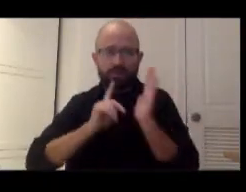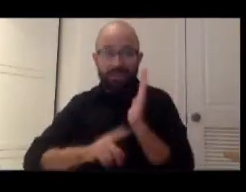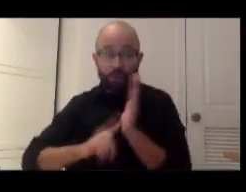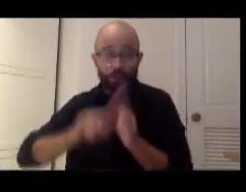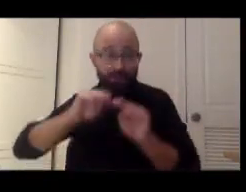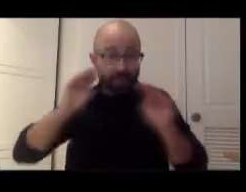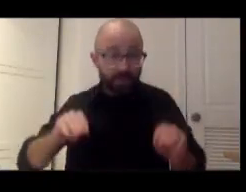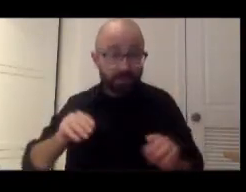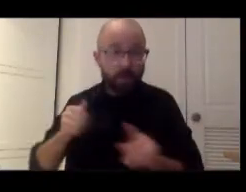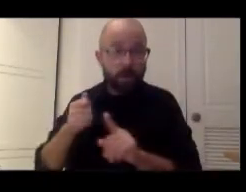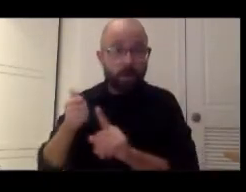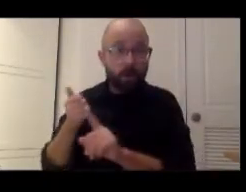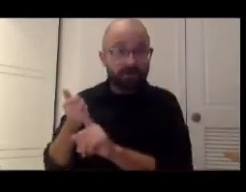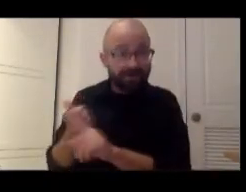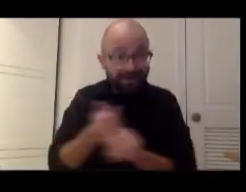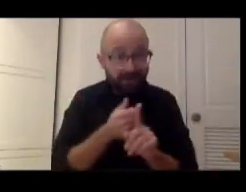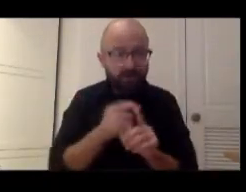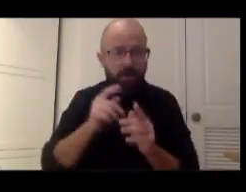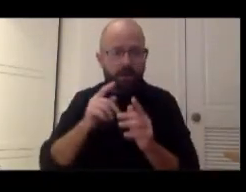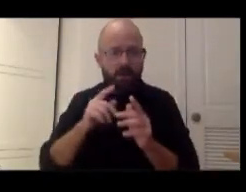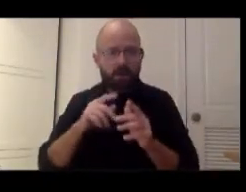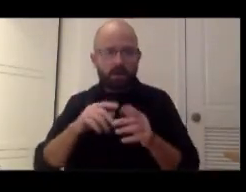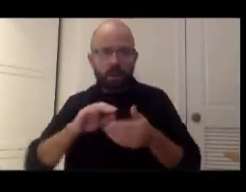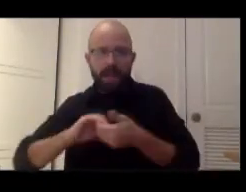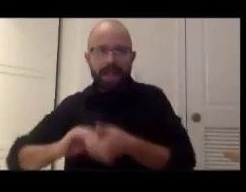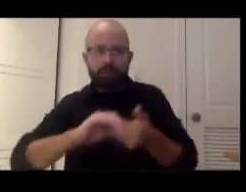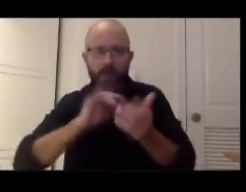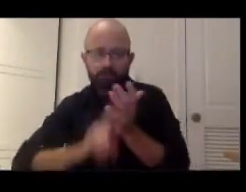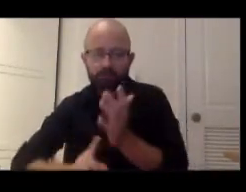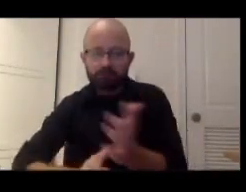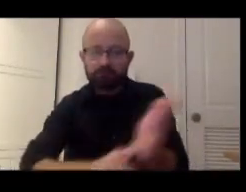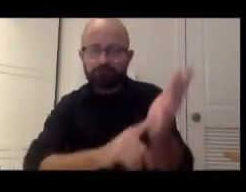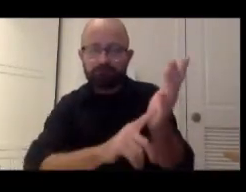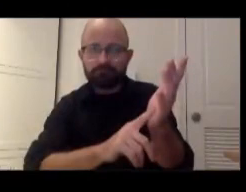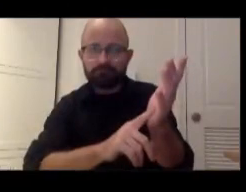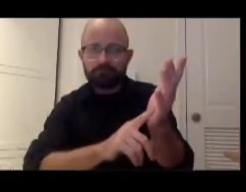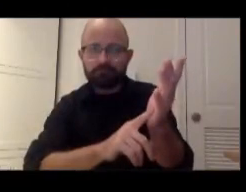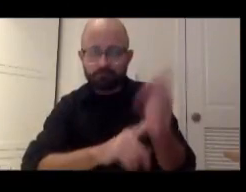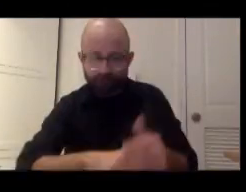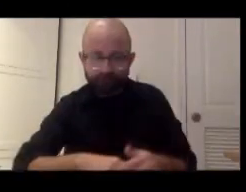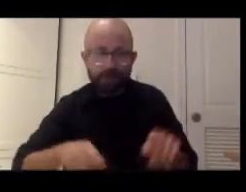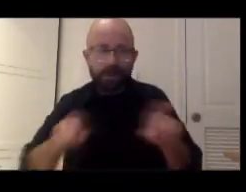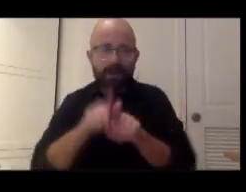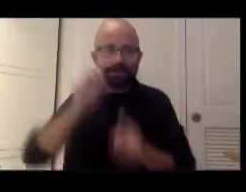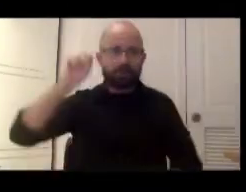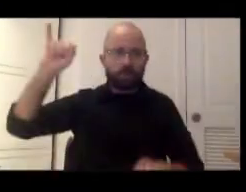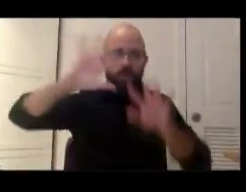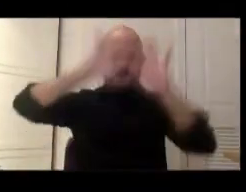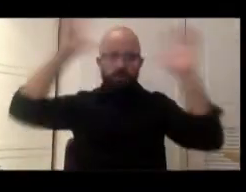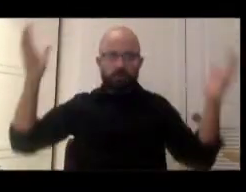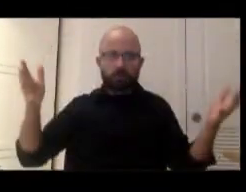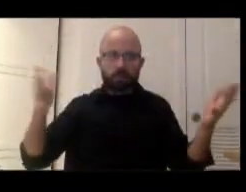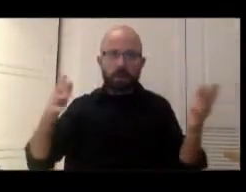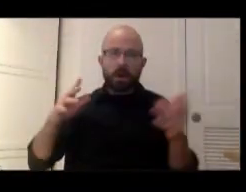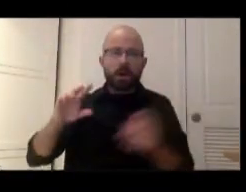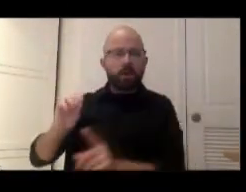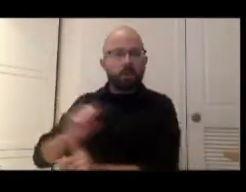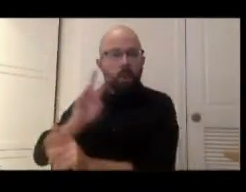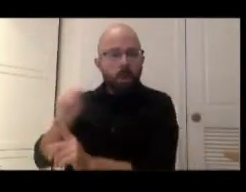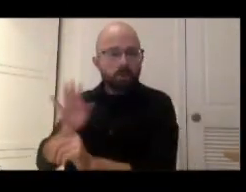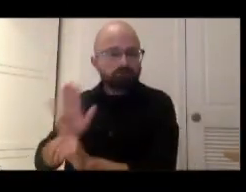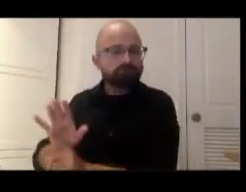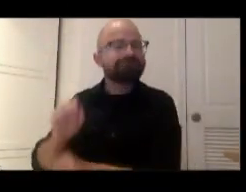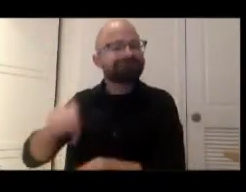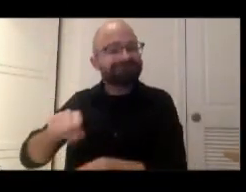collaboratively and pan-institutionally at what they can be doing, not just in their own right, but with their partners